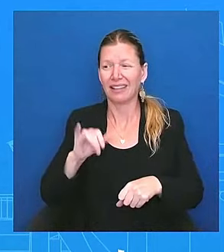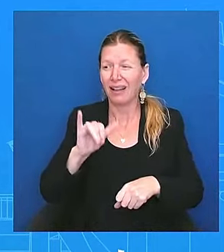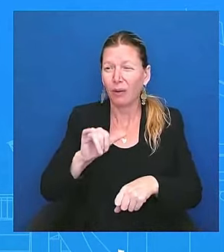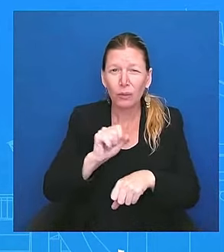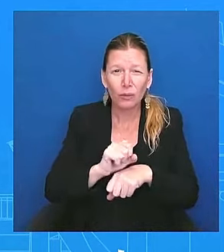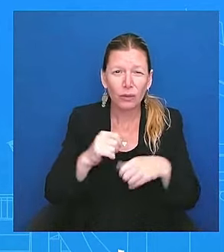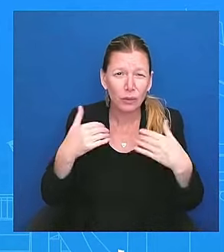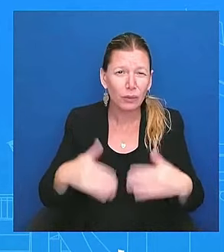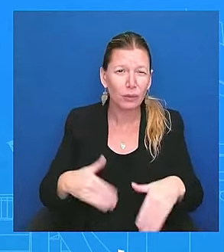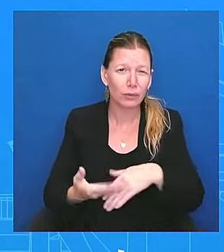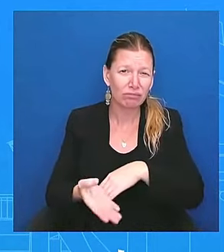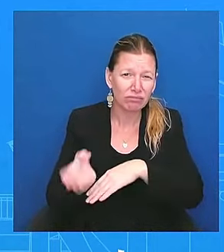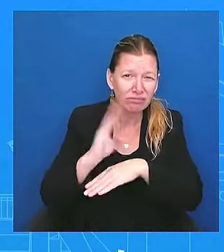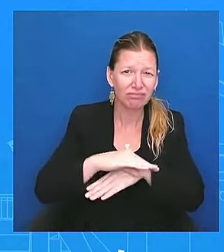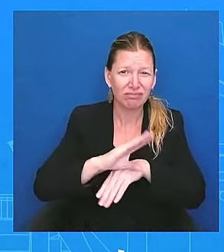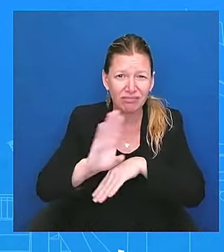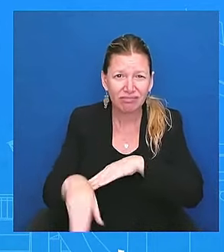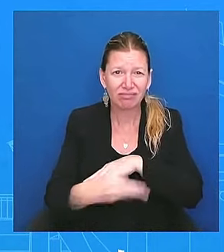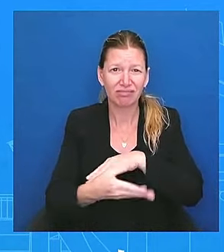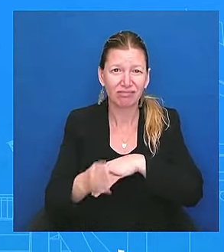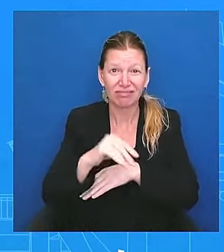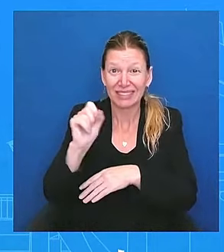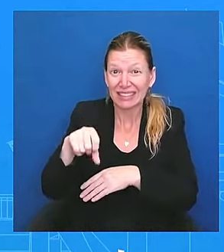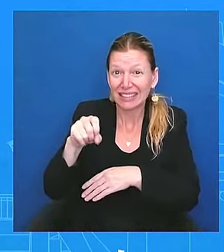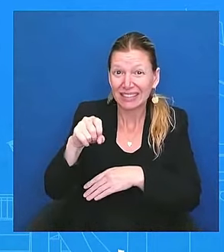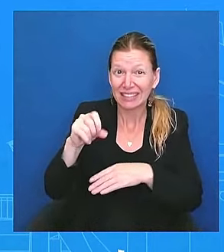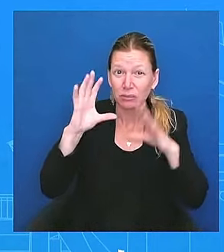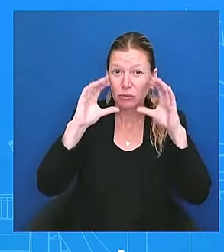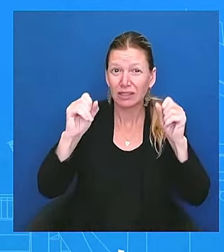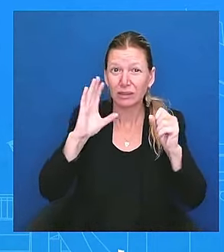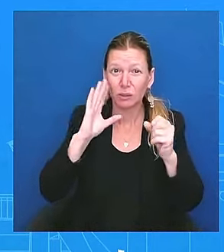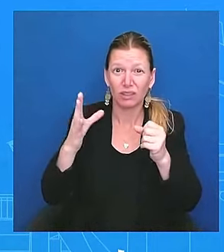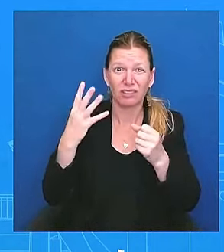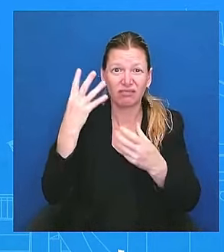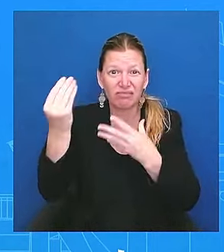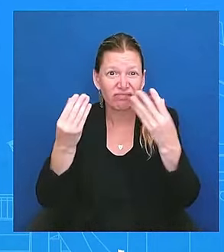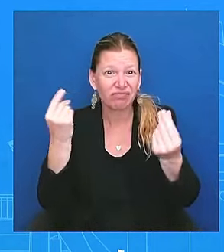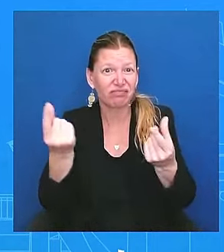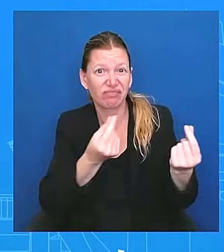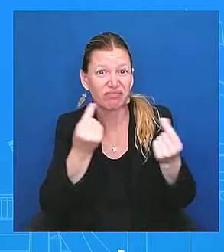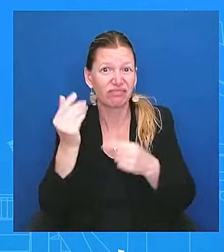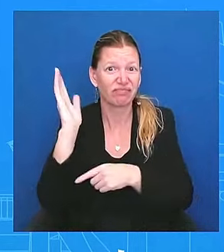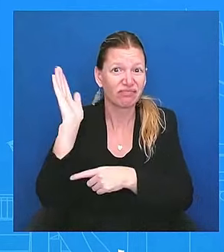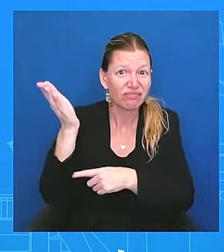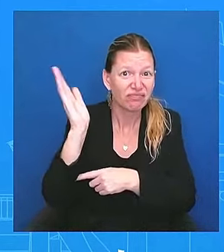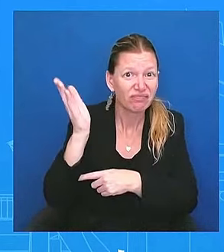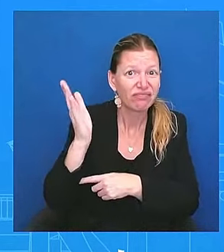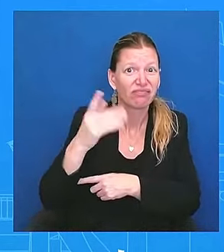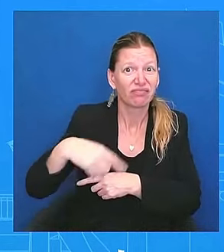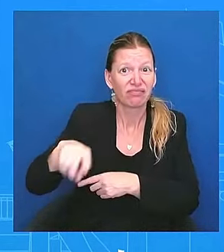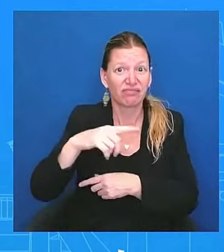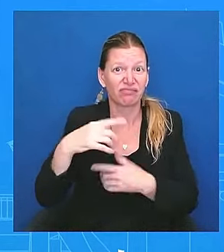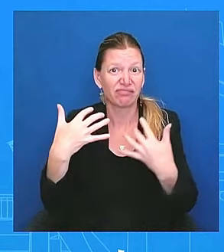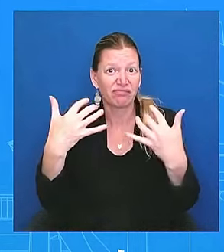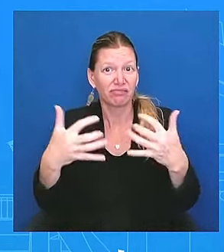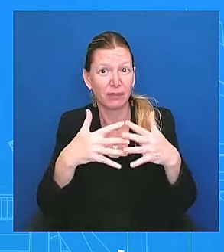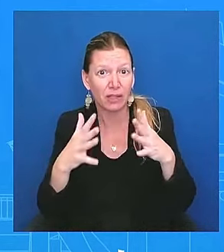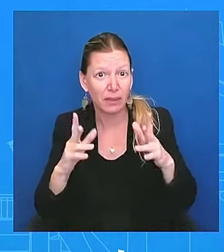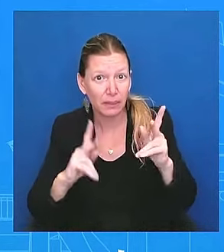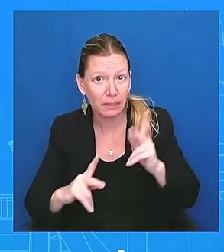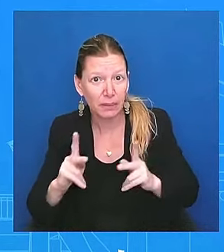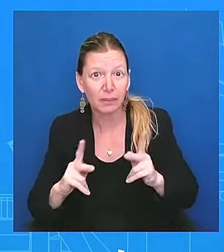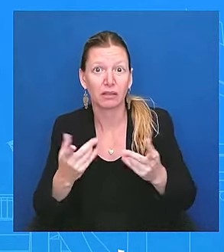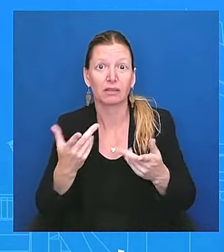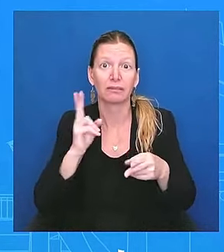Obviously we mentioned Wisconsin. He's going to do an interview in Wisconsin as well. We talked about Pennsylvania, but the president was also